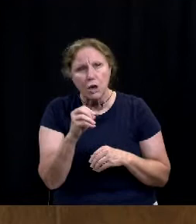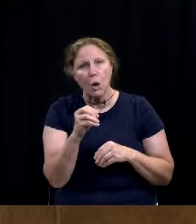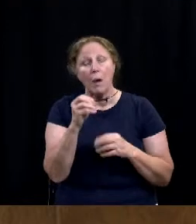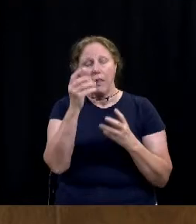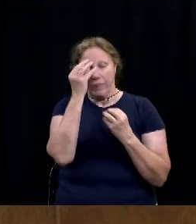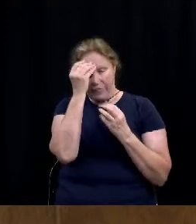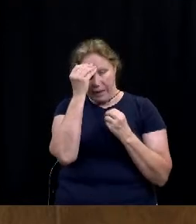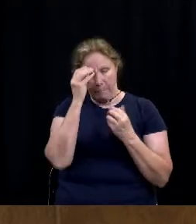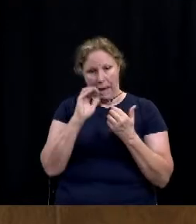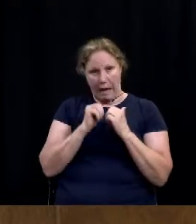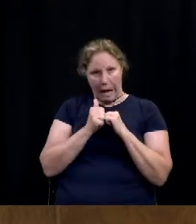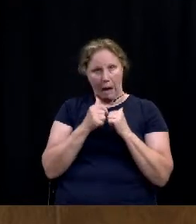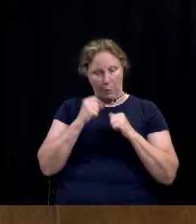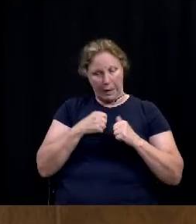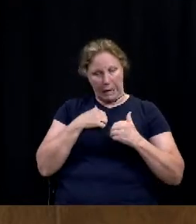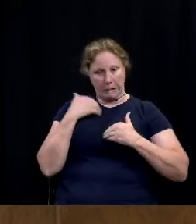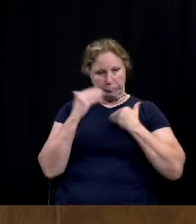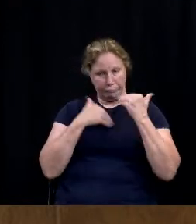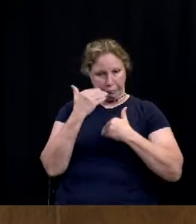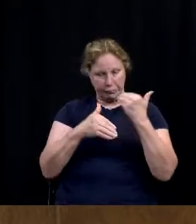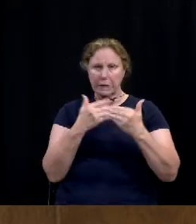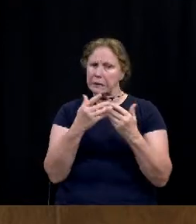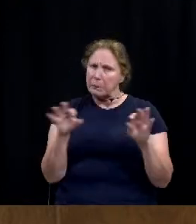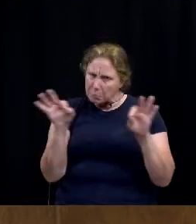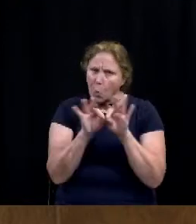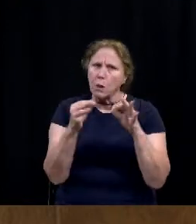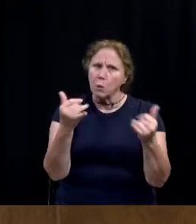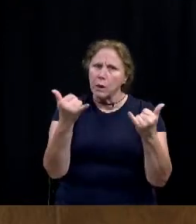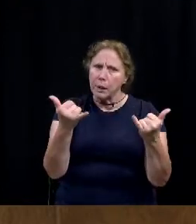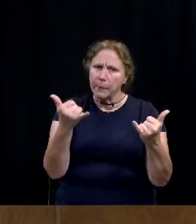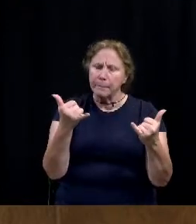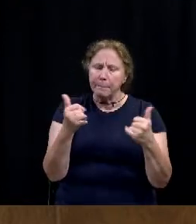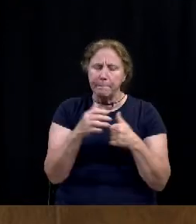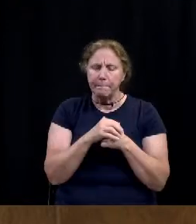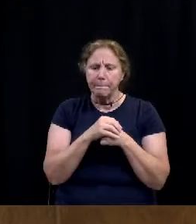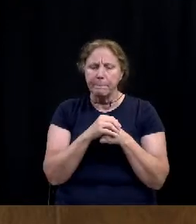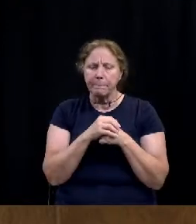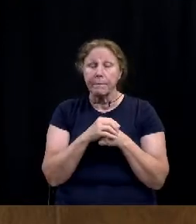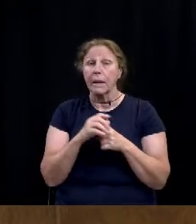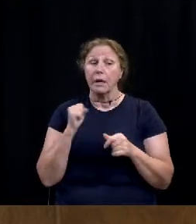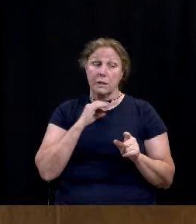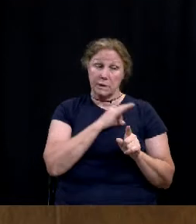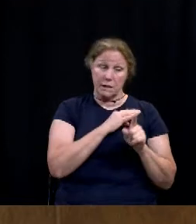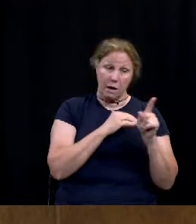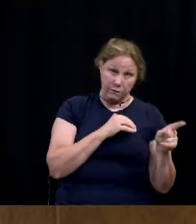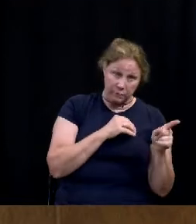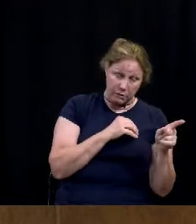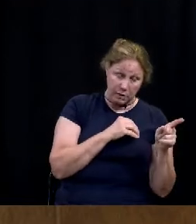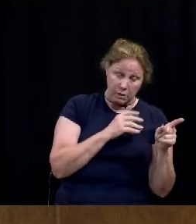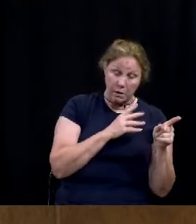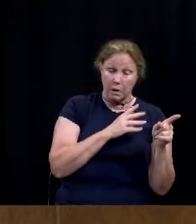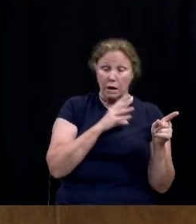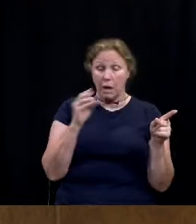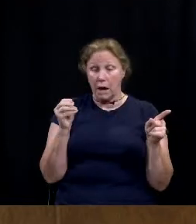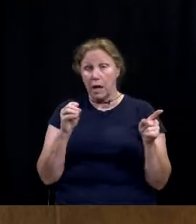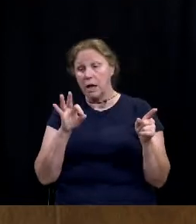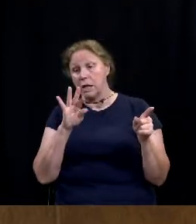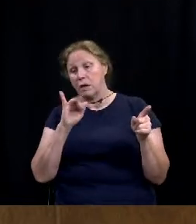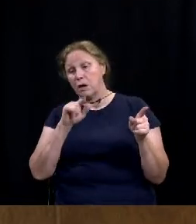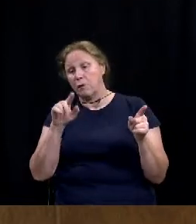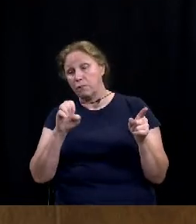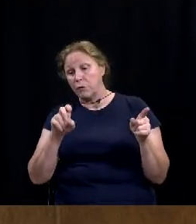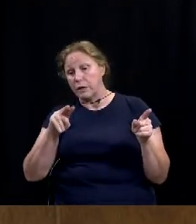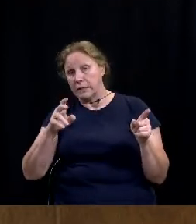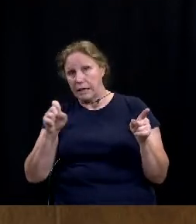is very crucial and critical here. And I'll echo you that the staff and Fries and Nichols have done a great job